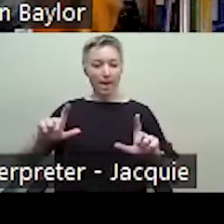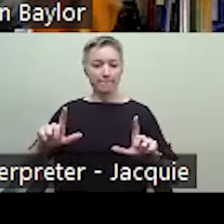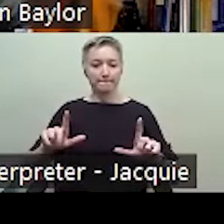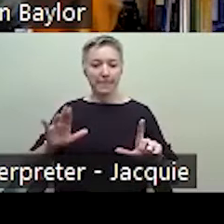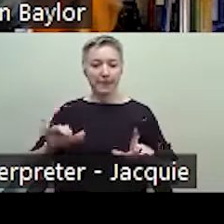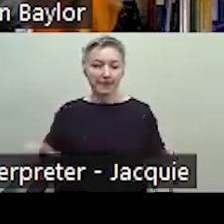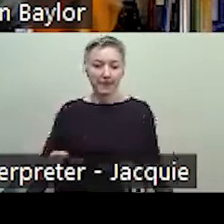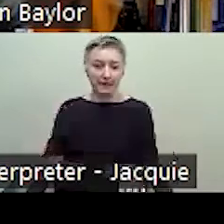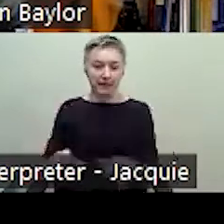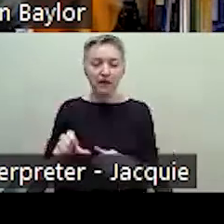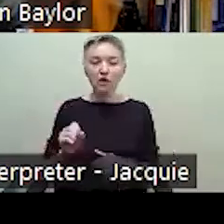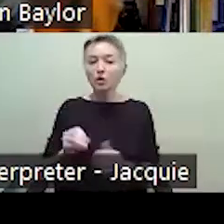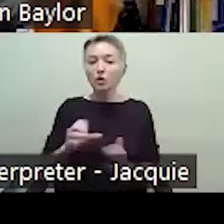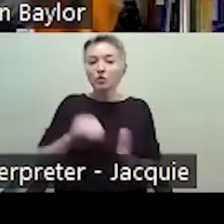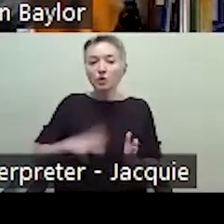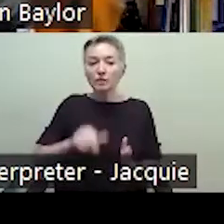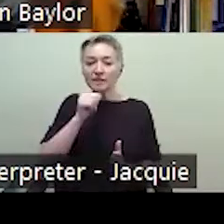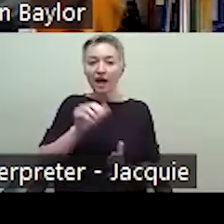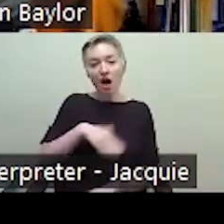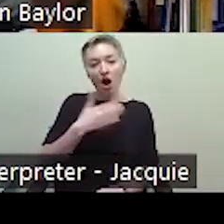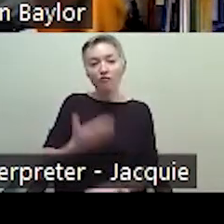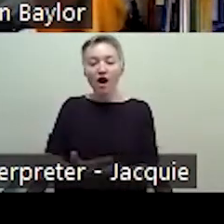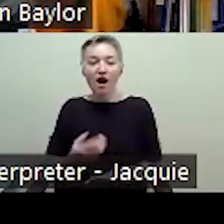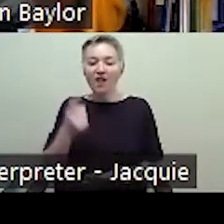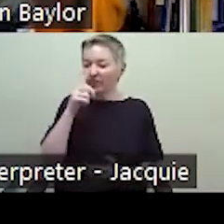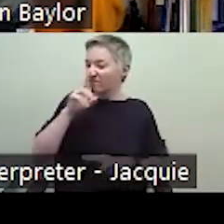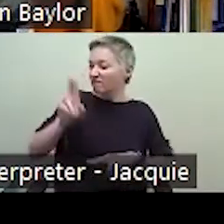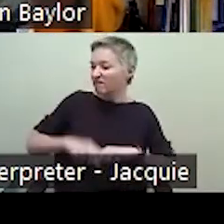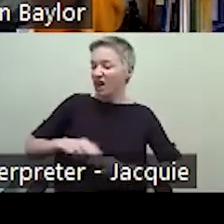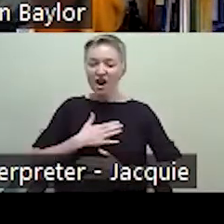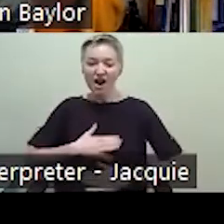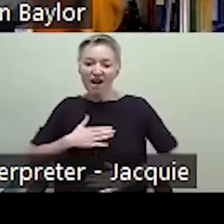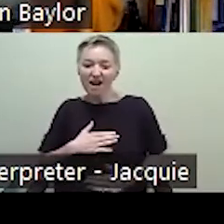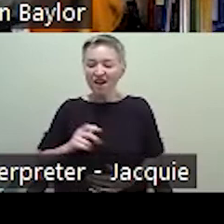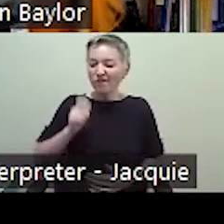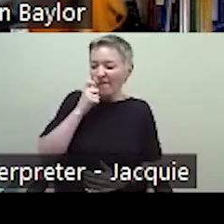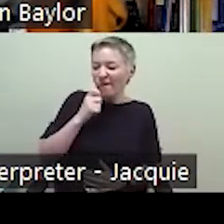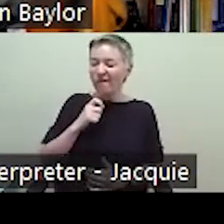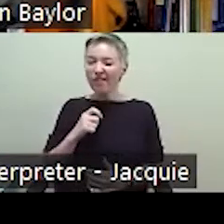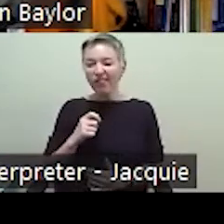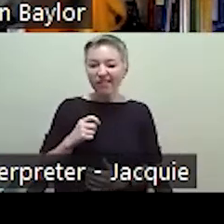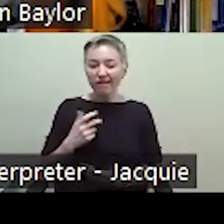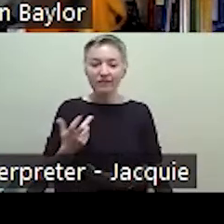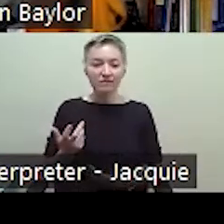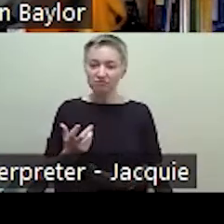arriving and thinking that this was really funny, that although we acknowledge